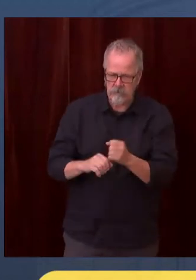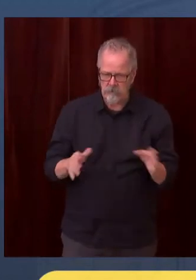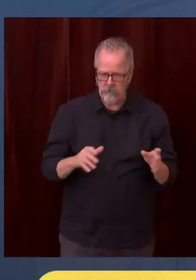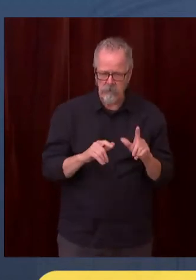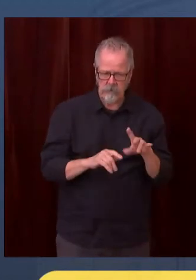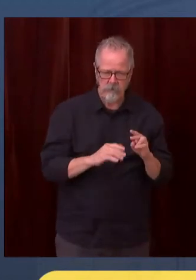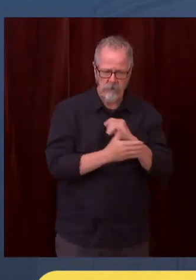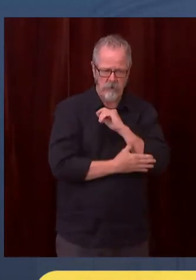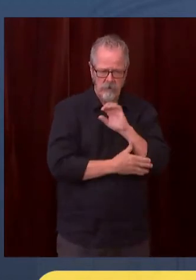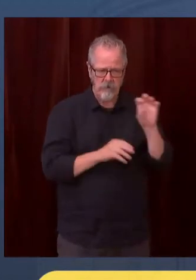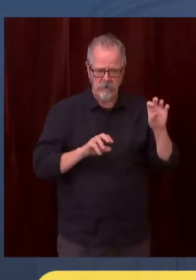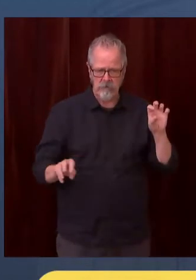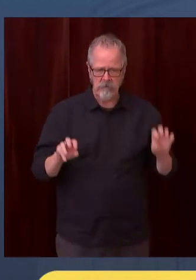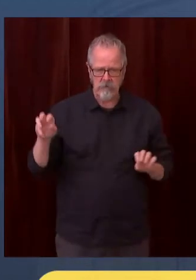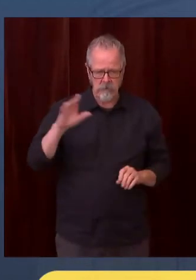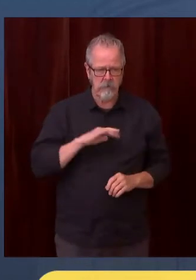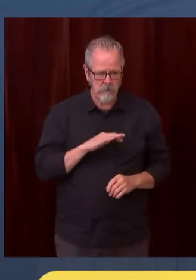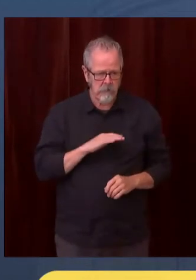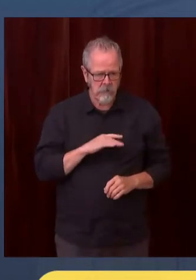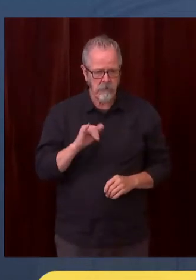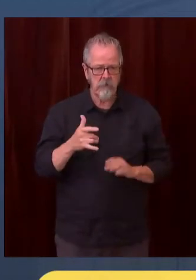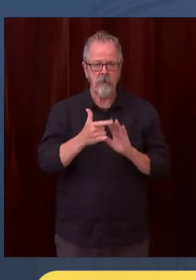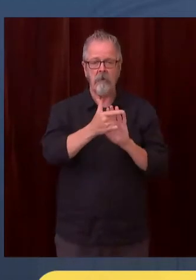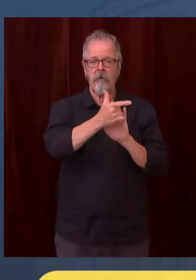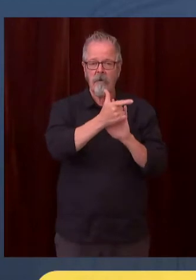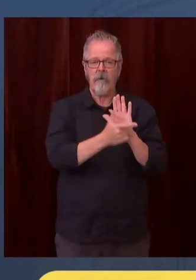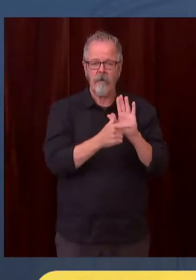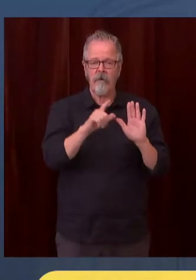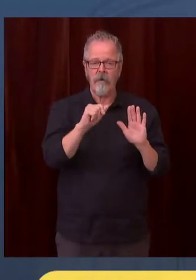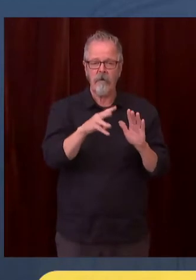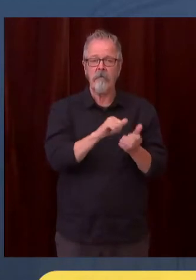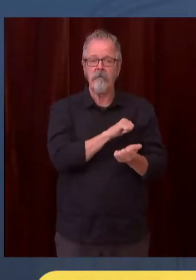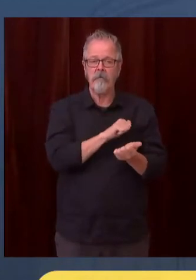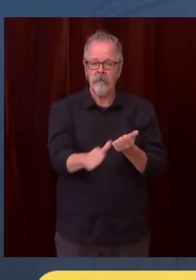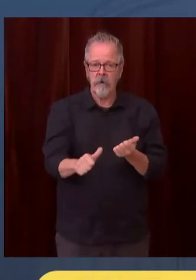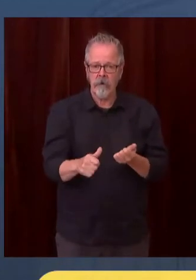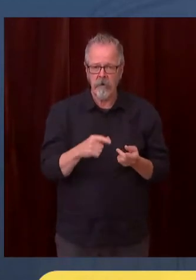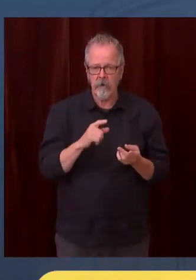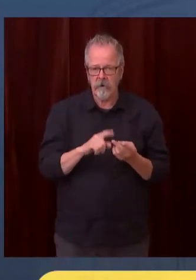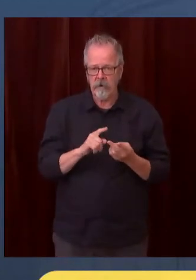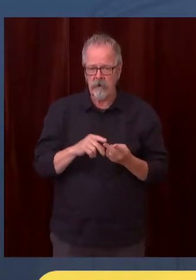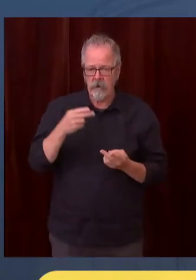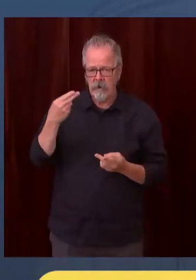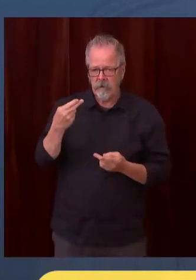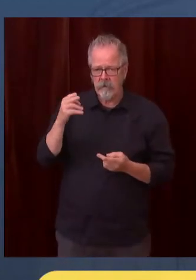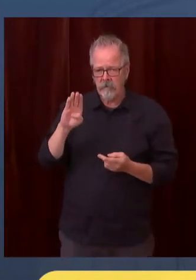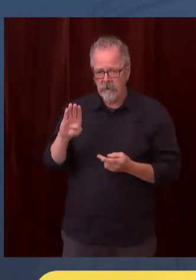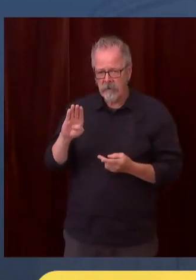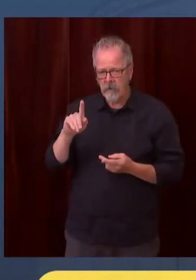We've done a lot to have a more sustainable situation in Washington because of this legislation.